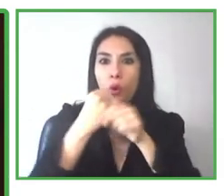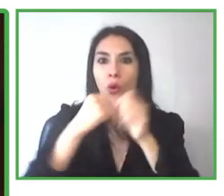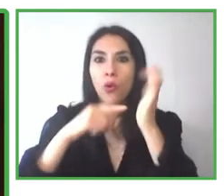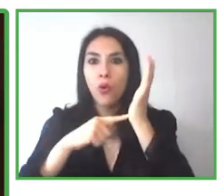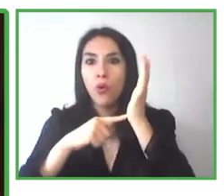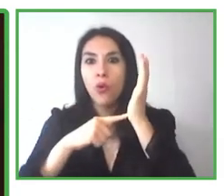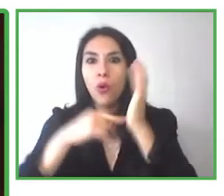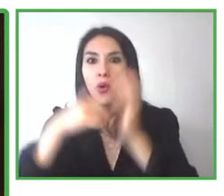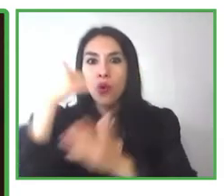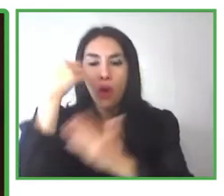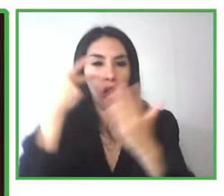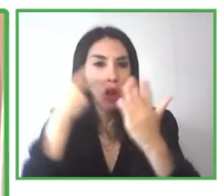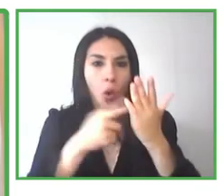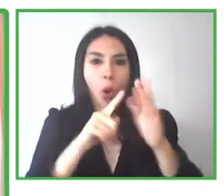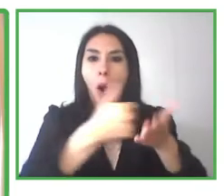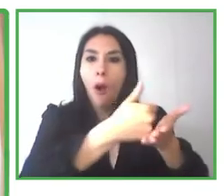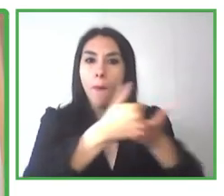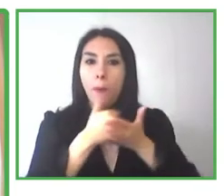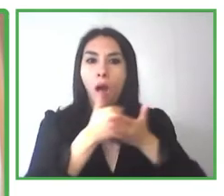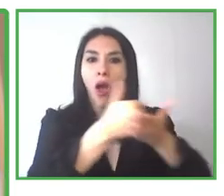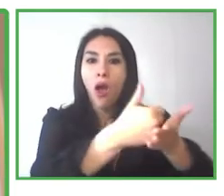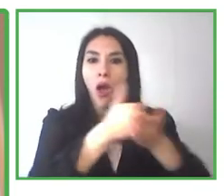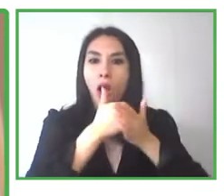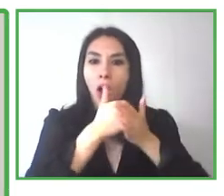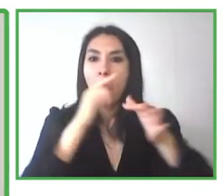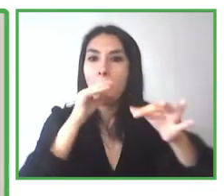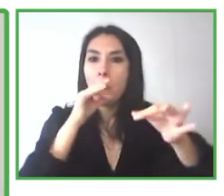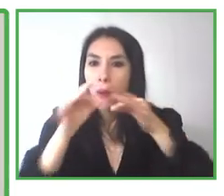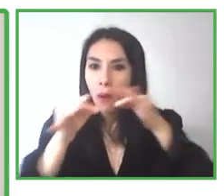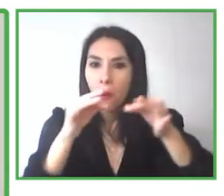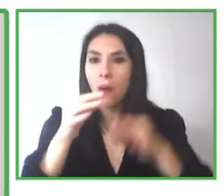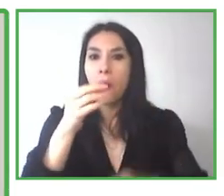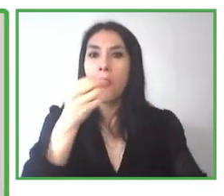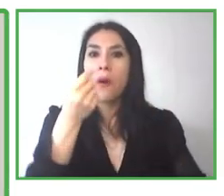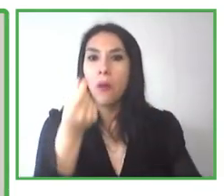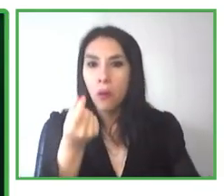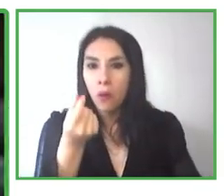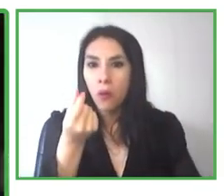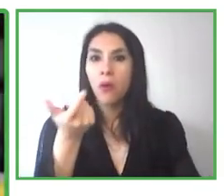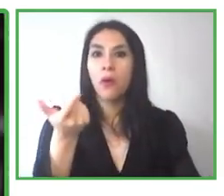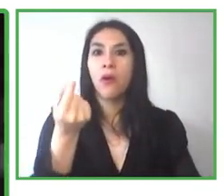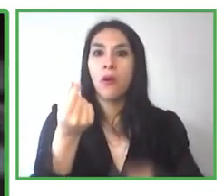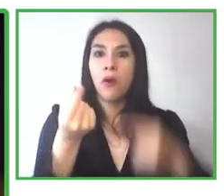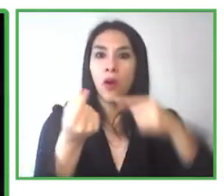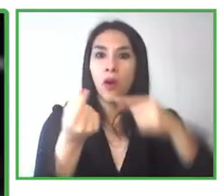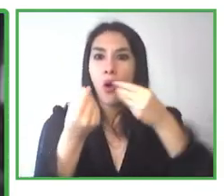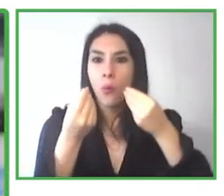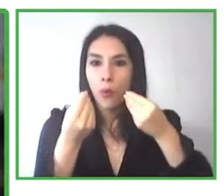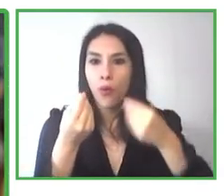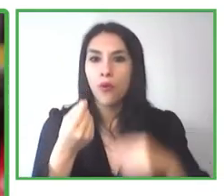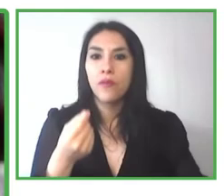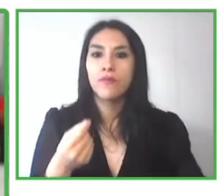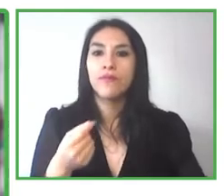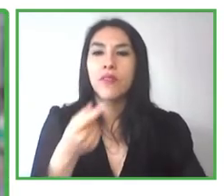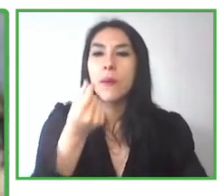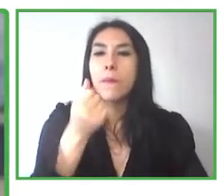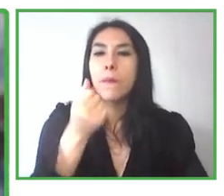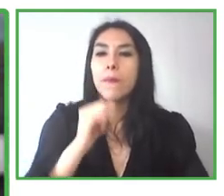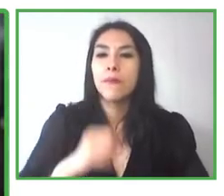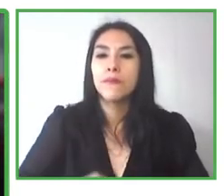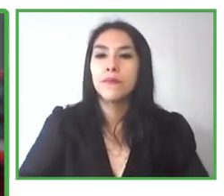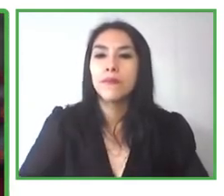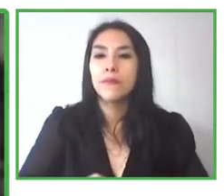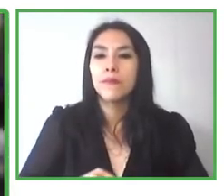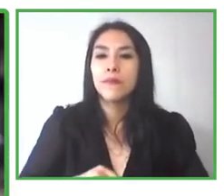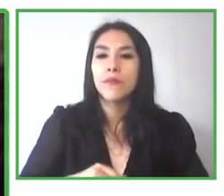use when you need them. It's the technological equivalent of something that is multi-use. Out of all